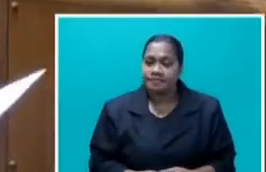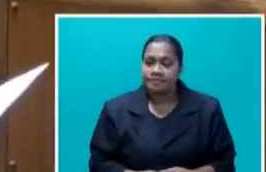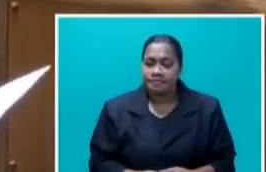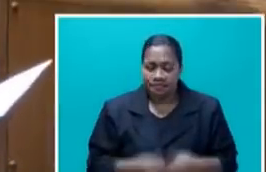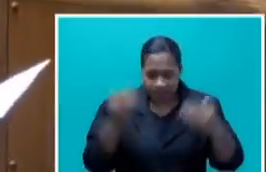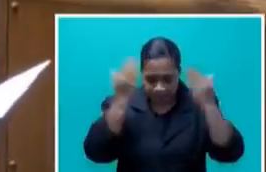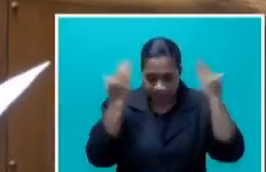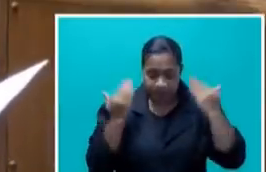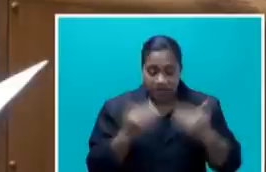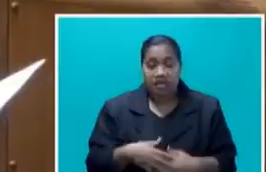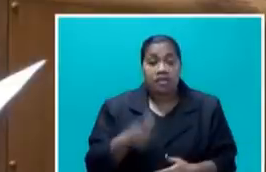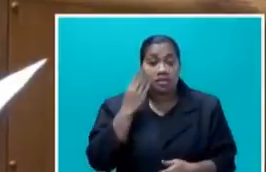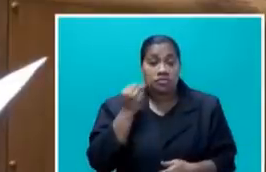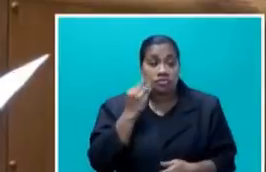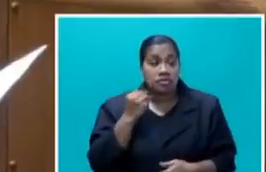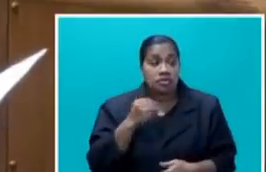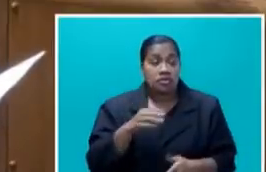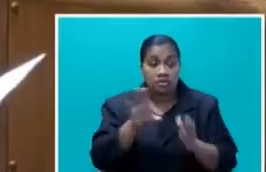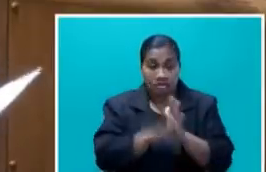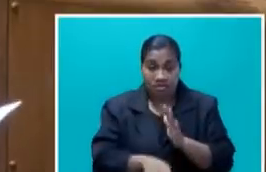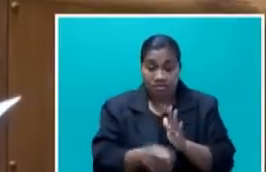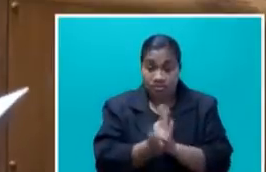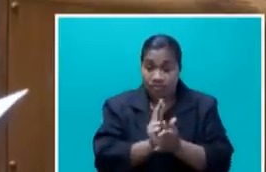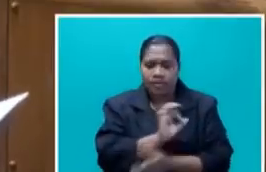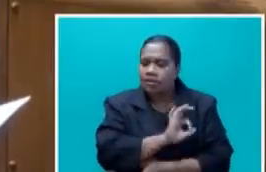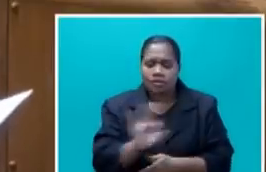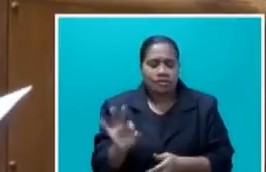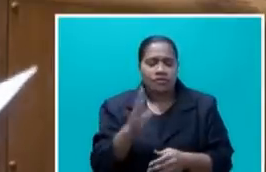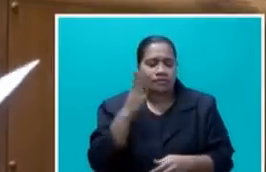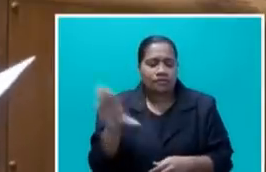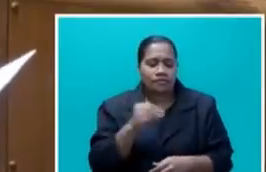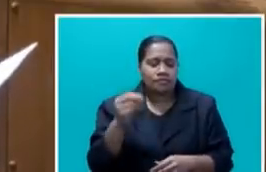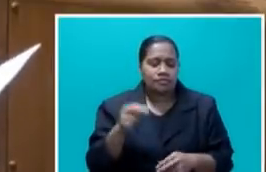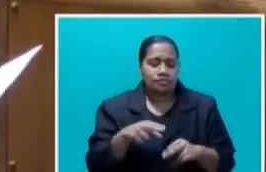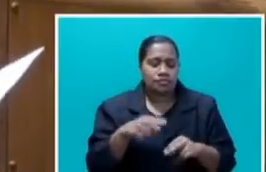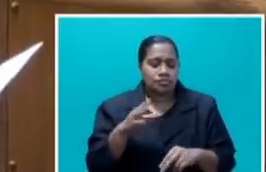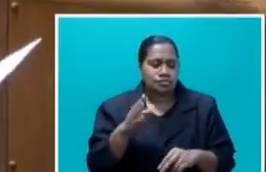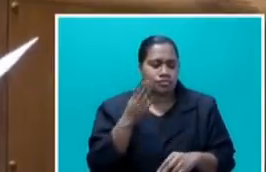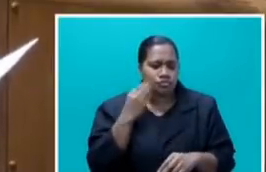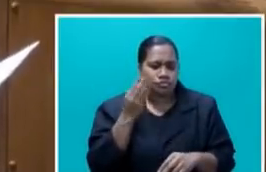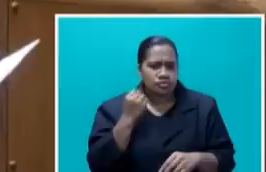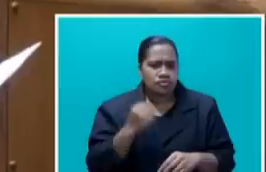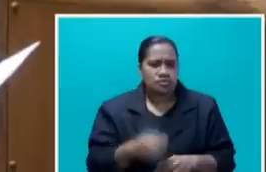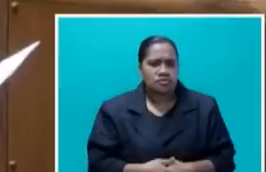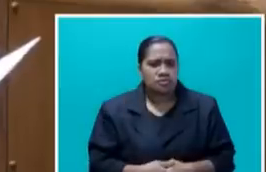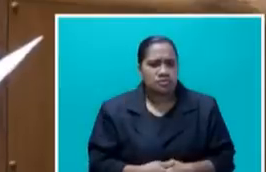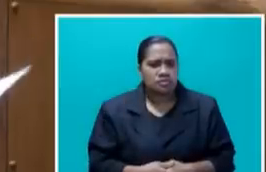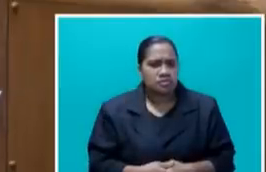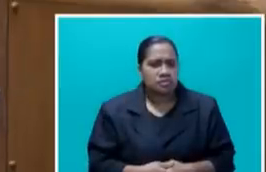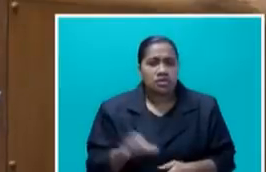that sugar price will not be done by the Ministry of Sugar Industry, but the FCC as the responsible body.